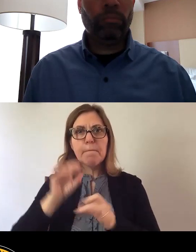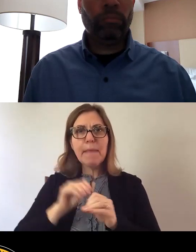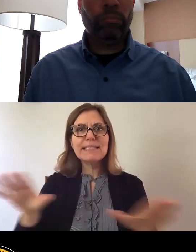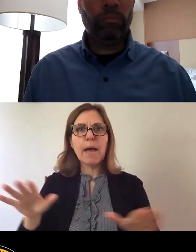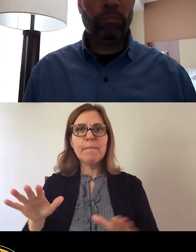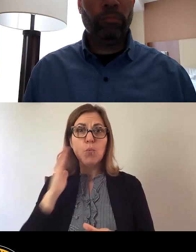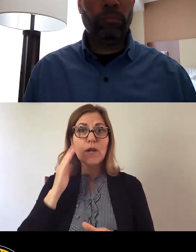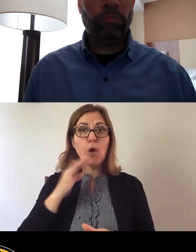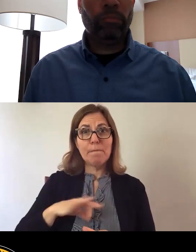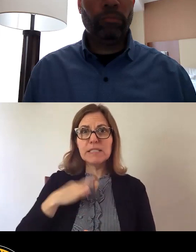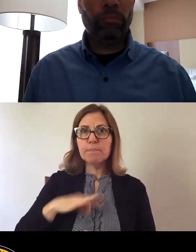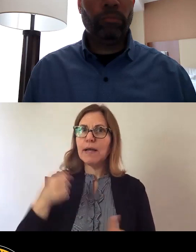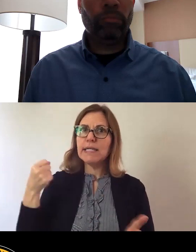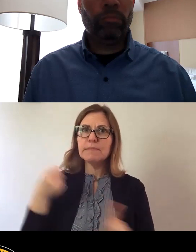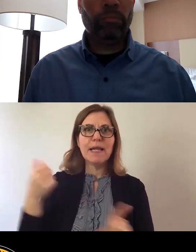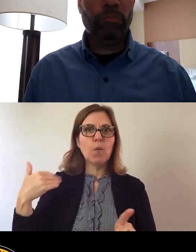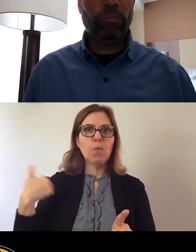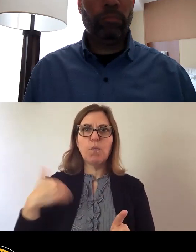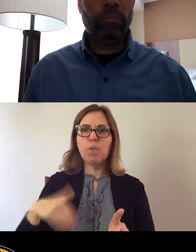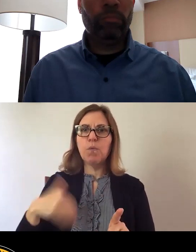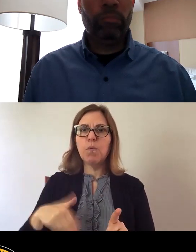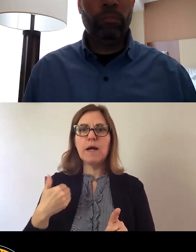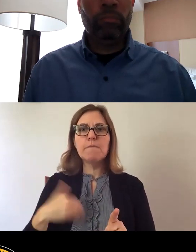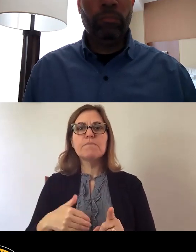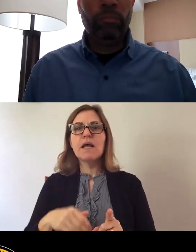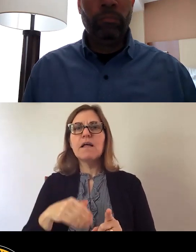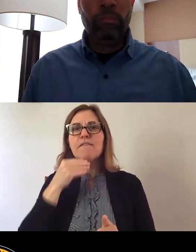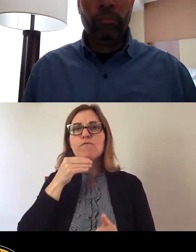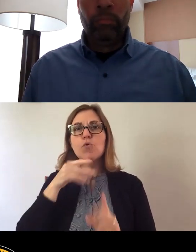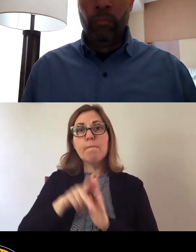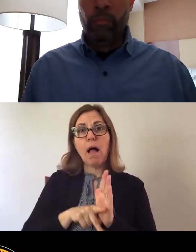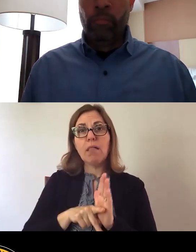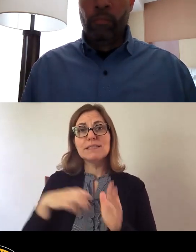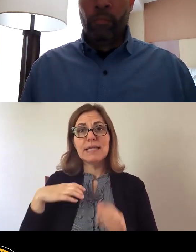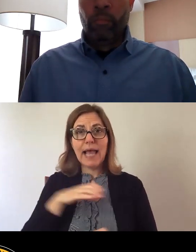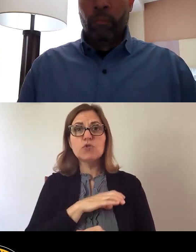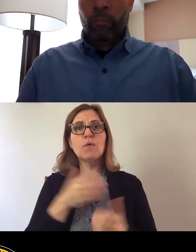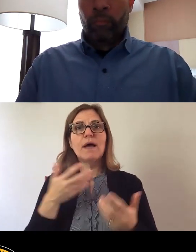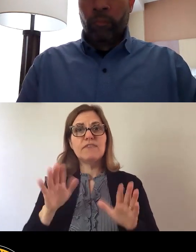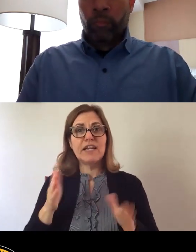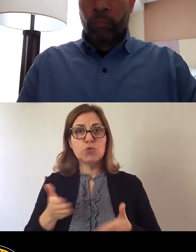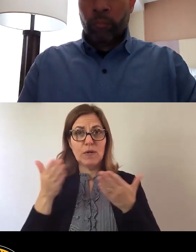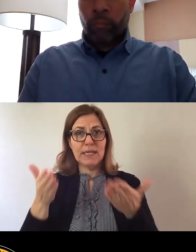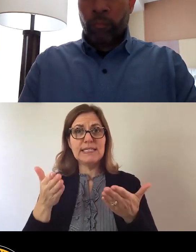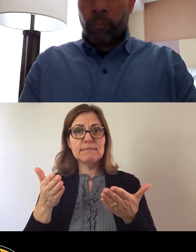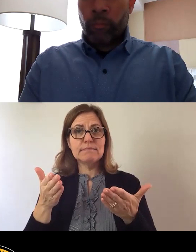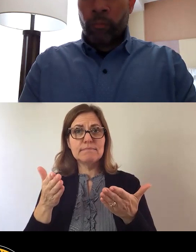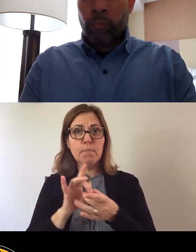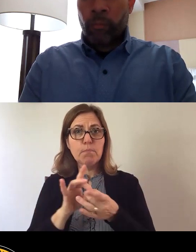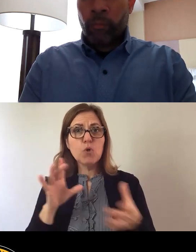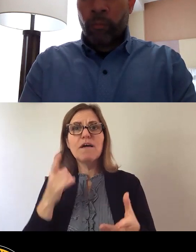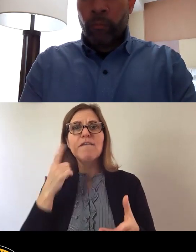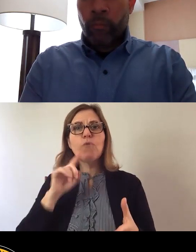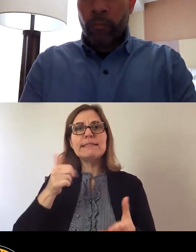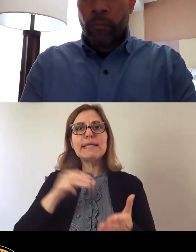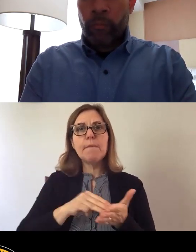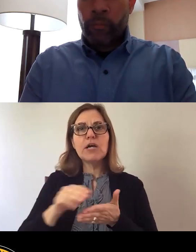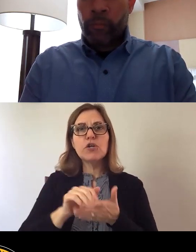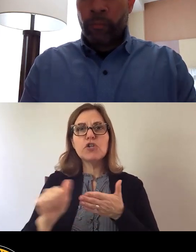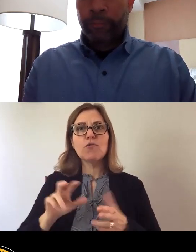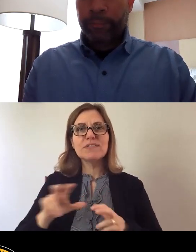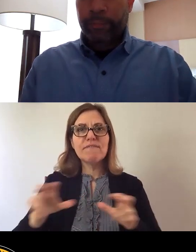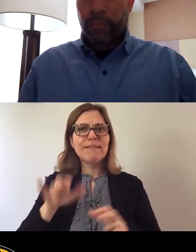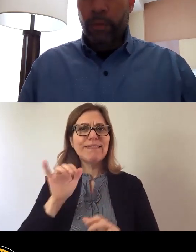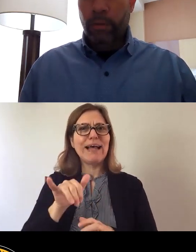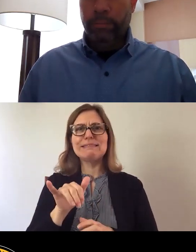breaking down, as Helen mentioned earlier. The Food Policy Council has released a proposal calling for a $10 million investment. This is a mere 3